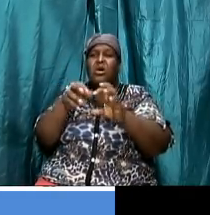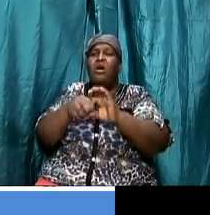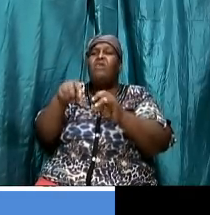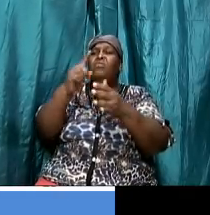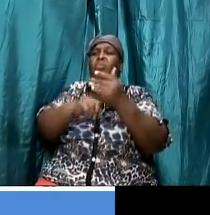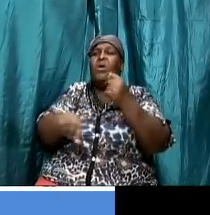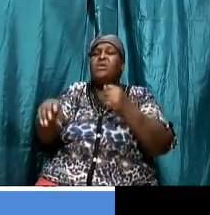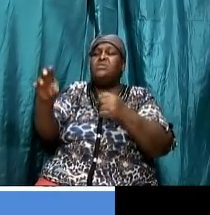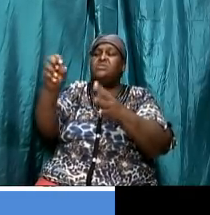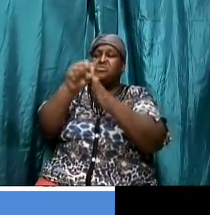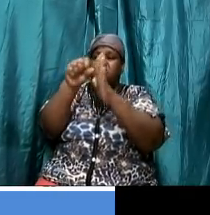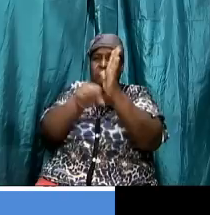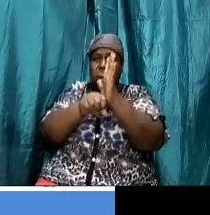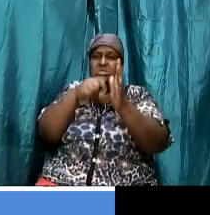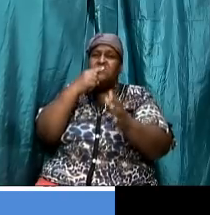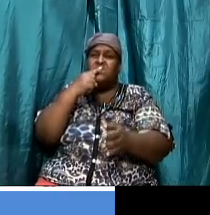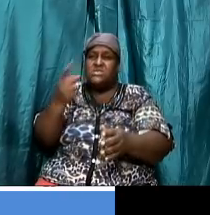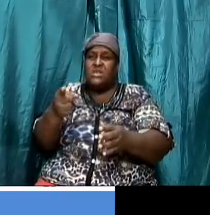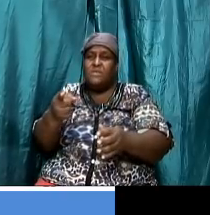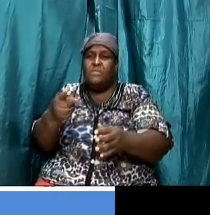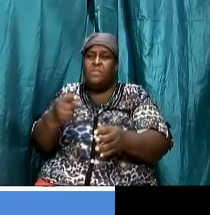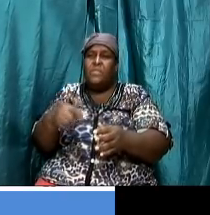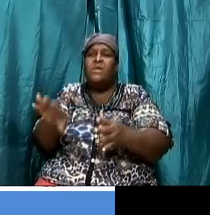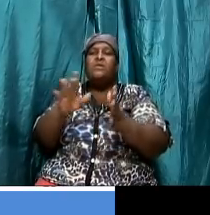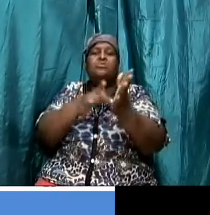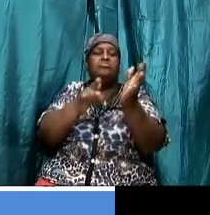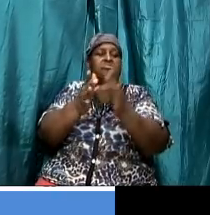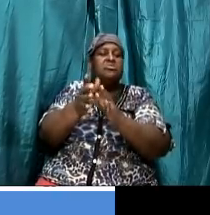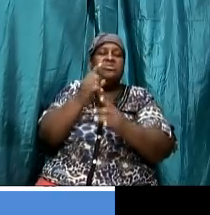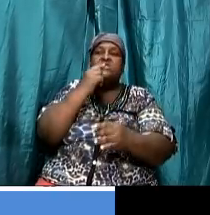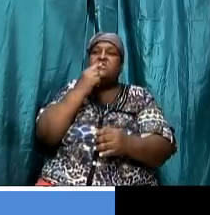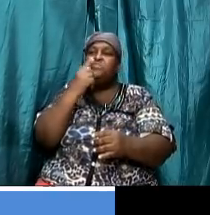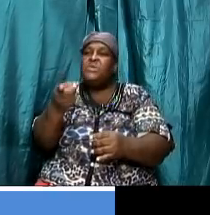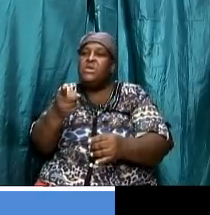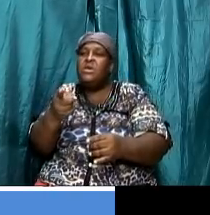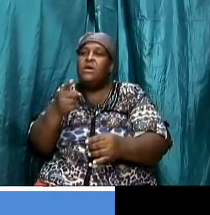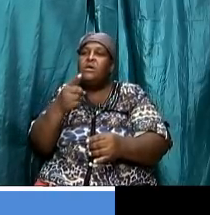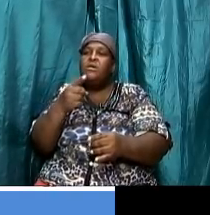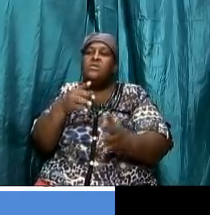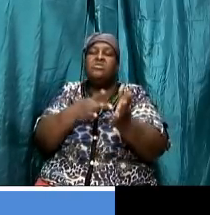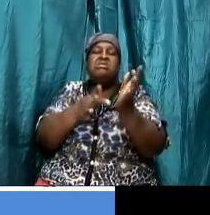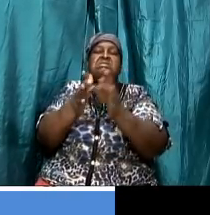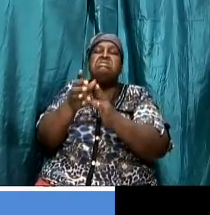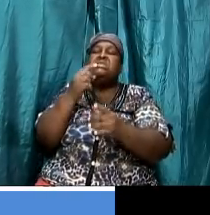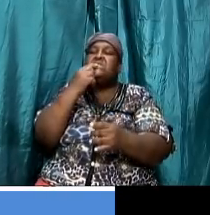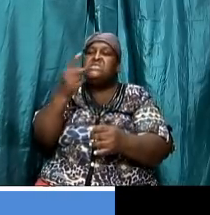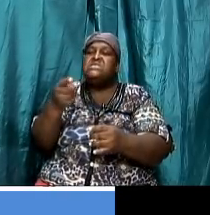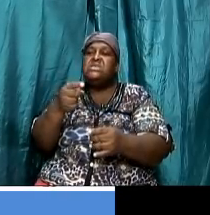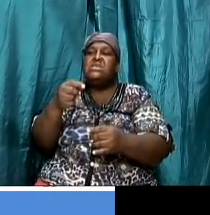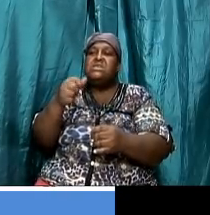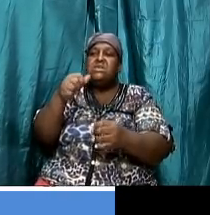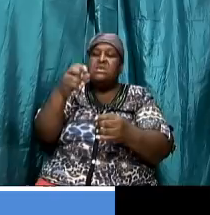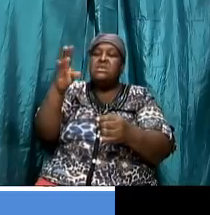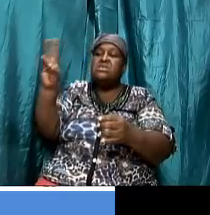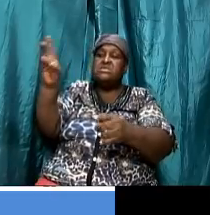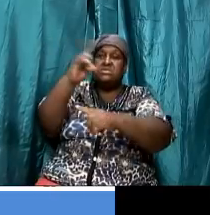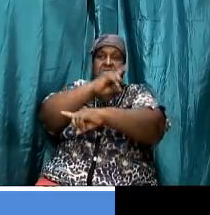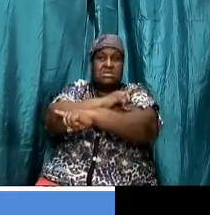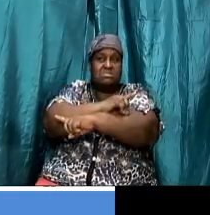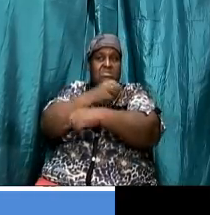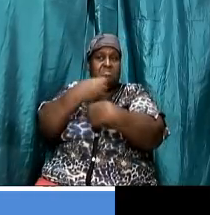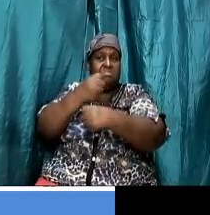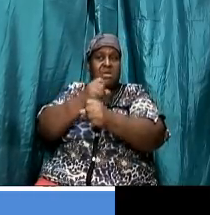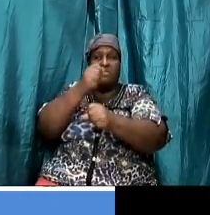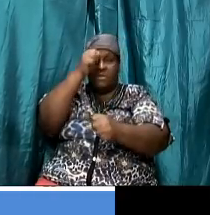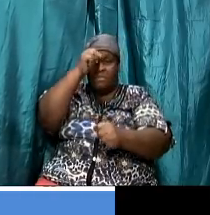saying so we read the scriptures and i'm telling you that jesus was speaking and he's saying that the sabbath was made for man and not man for the